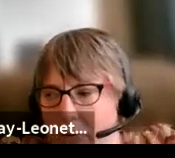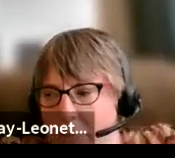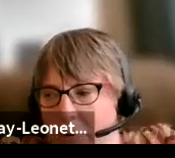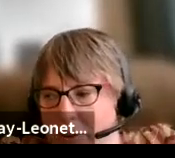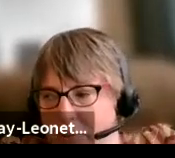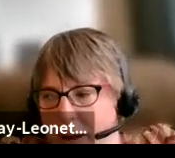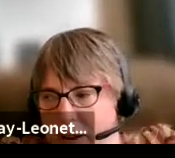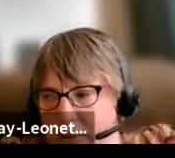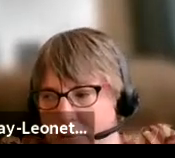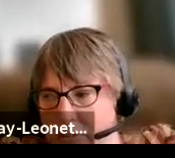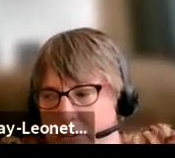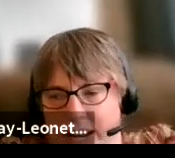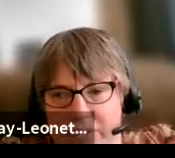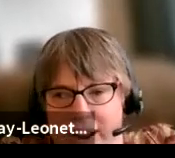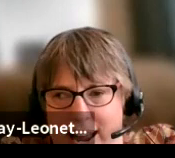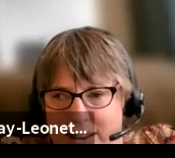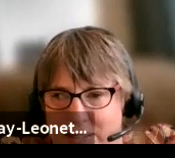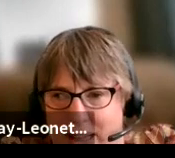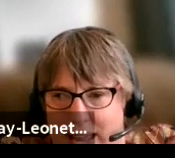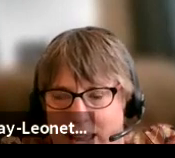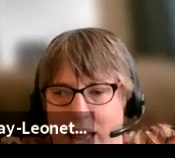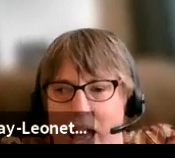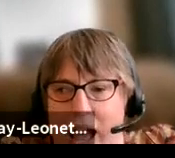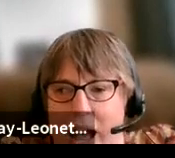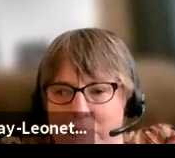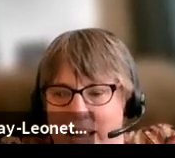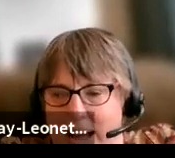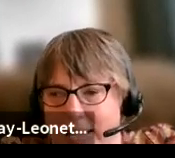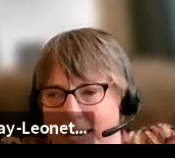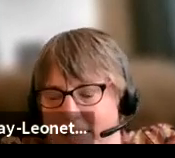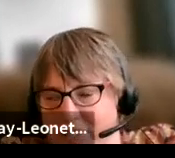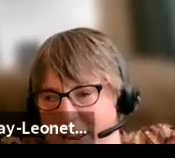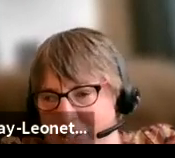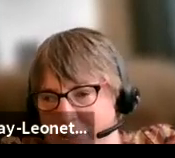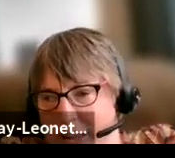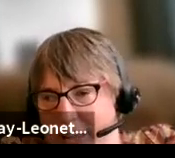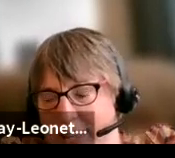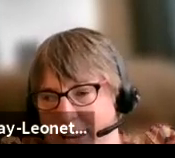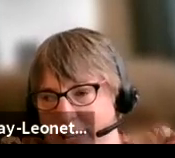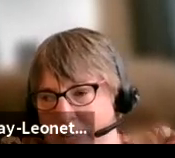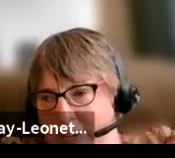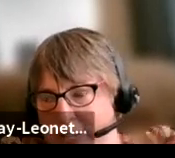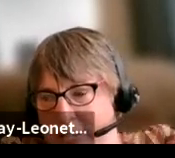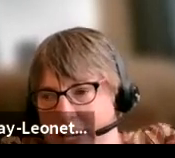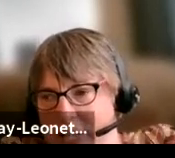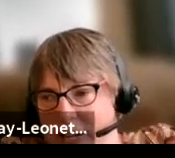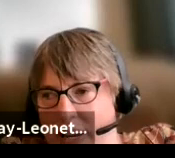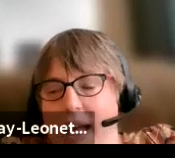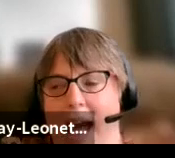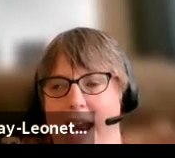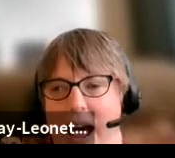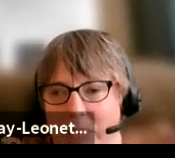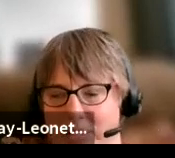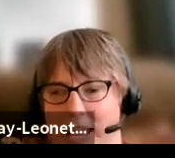you are more than welcome to reach right out to me. My contact information will be at the end of this presentation,